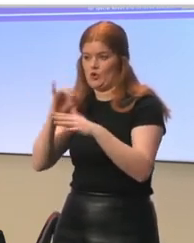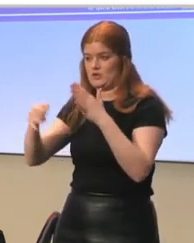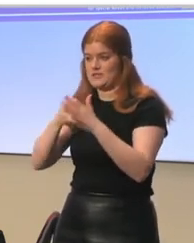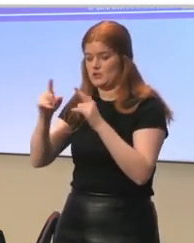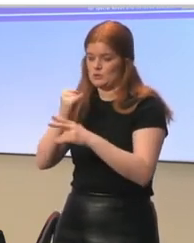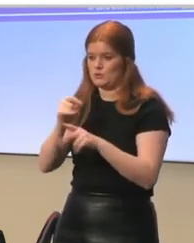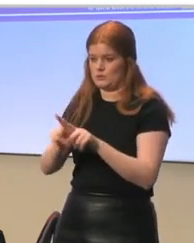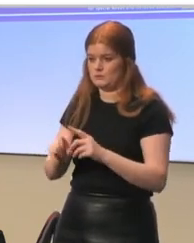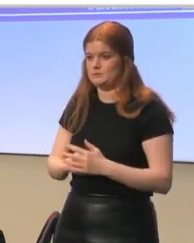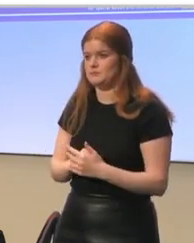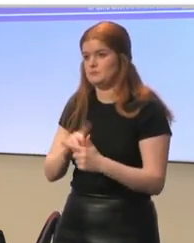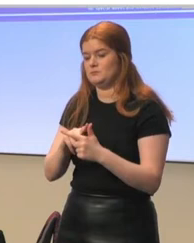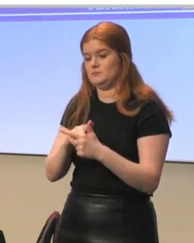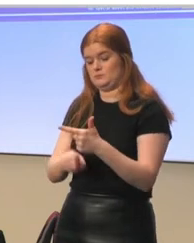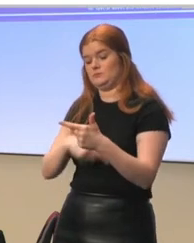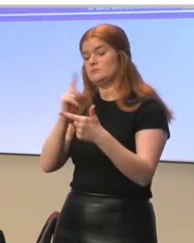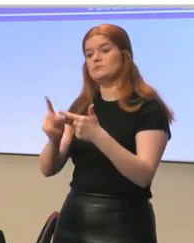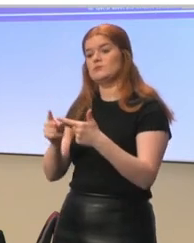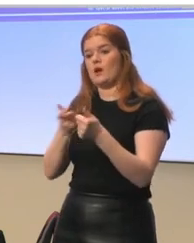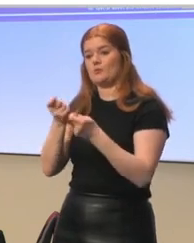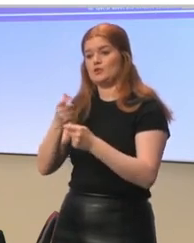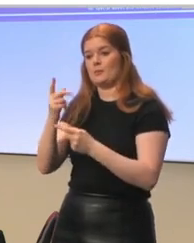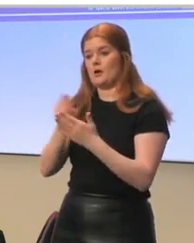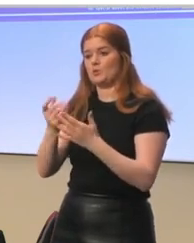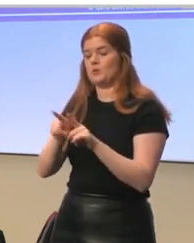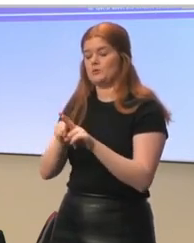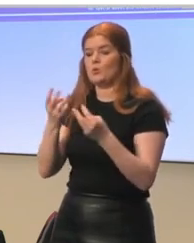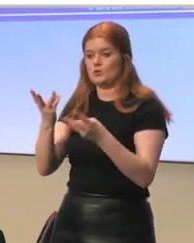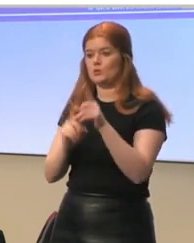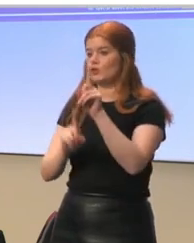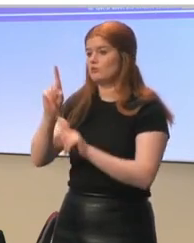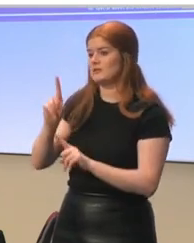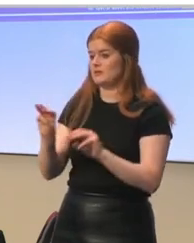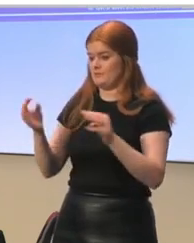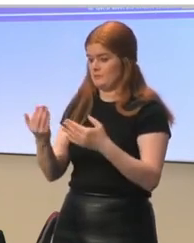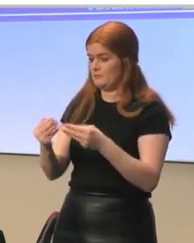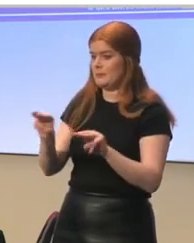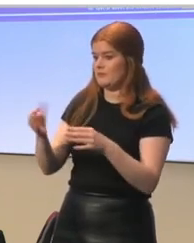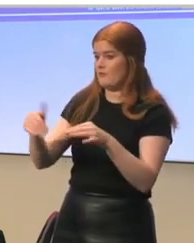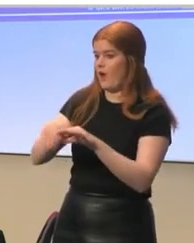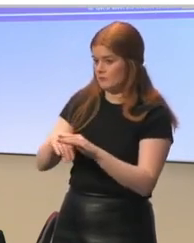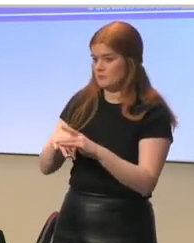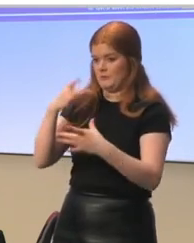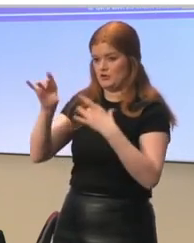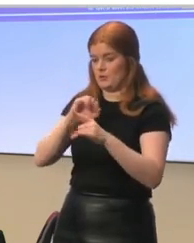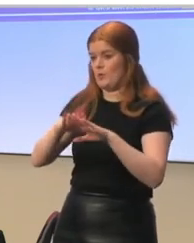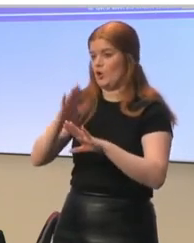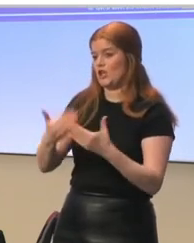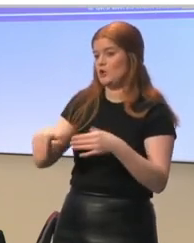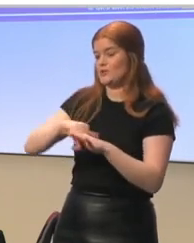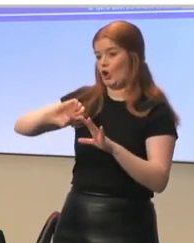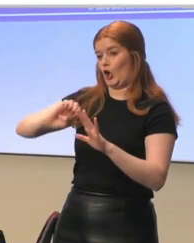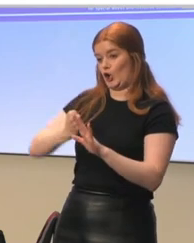schools. Another operational element is to increase the participation in inclusive early childhood